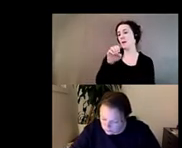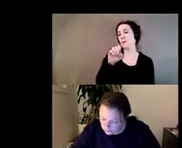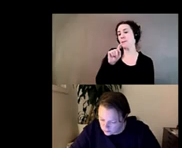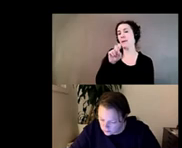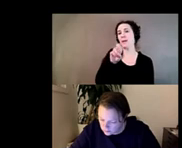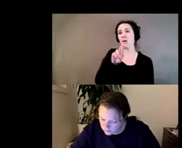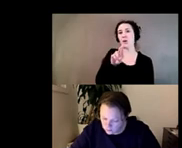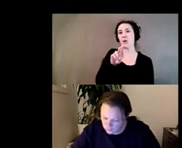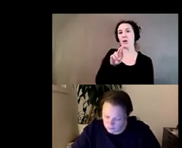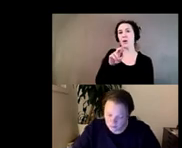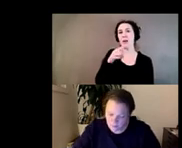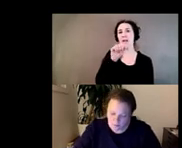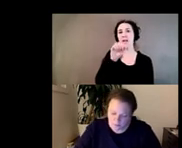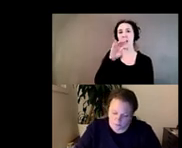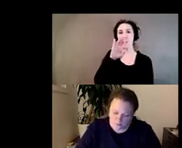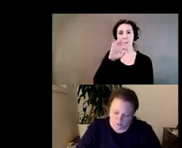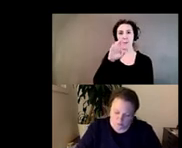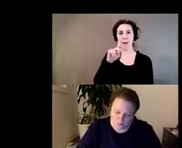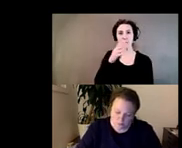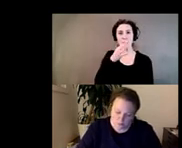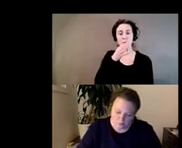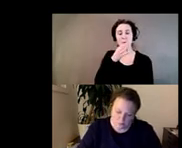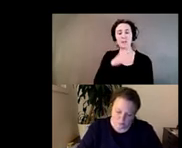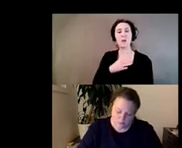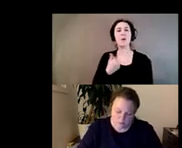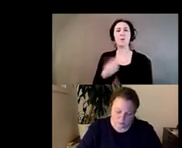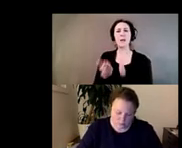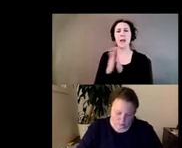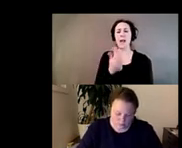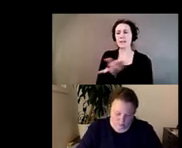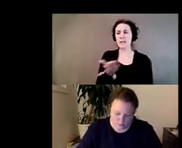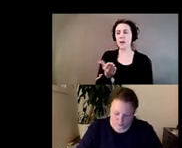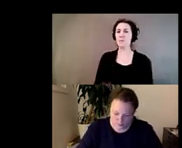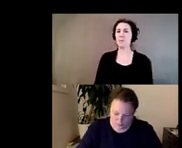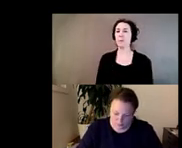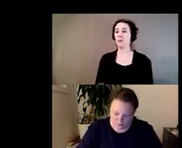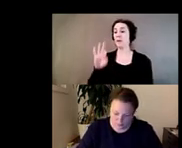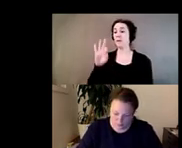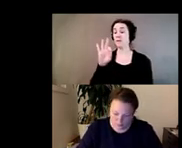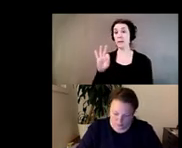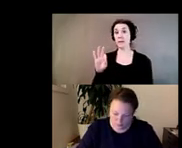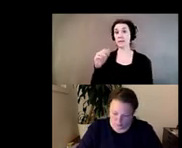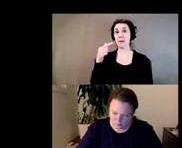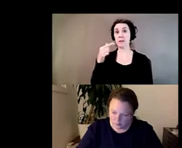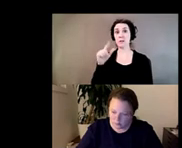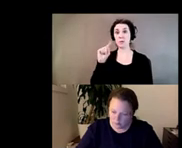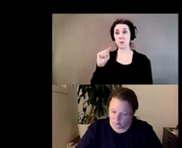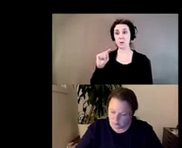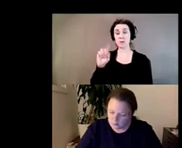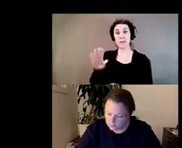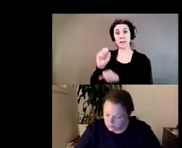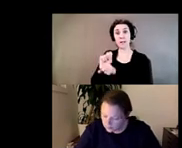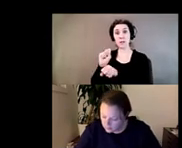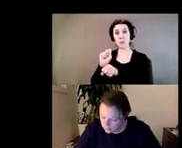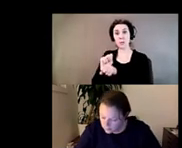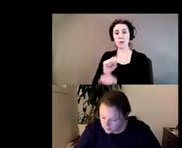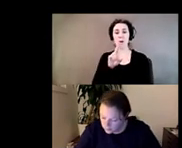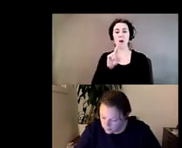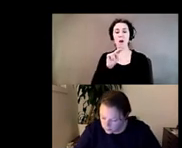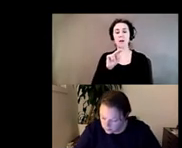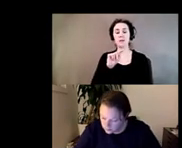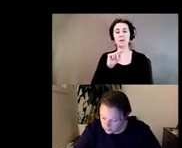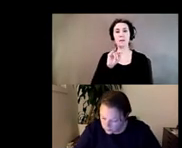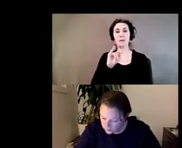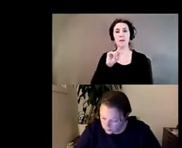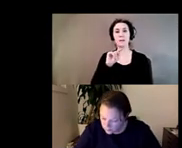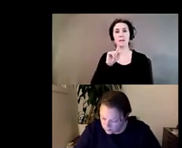the question that we asked them was how does Felix Gonzalez Taurus his work Untitled LA which you're seeing behind